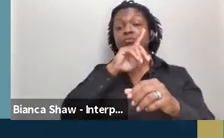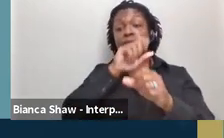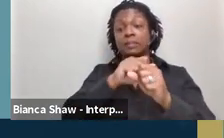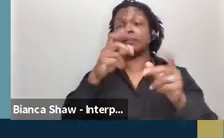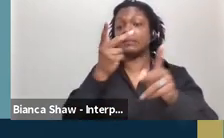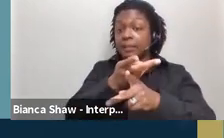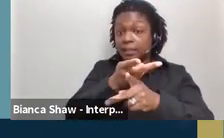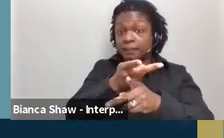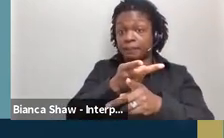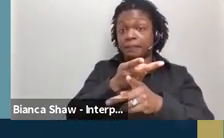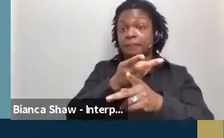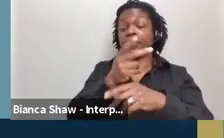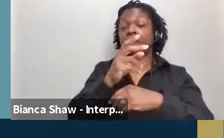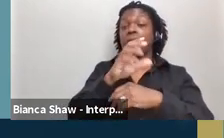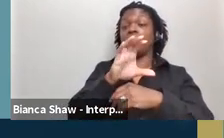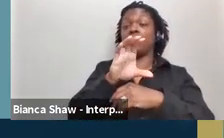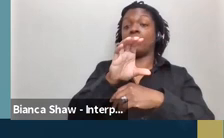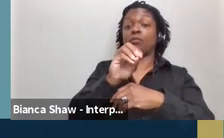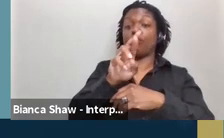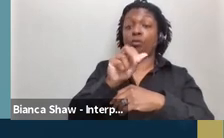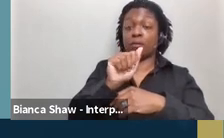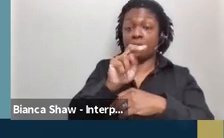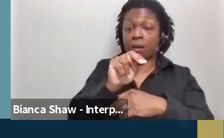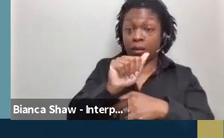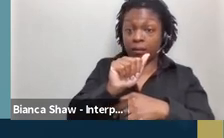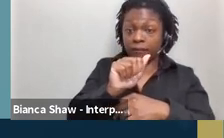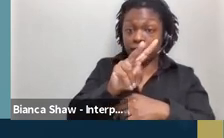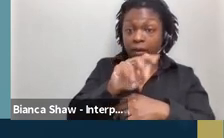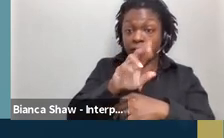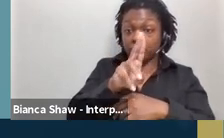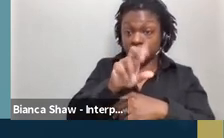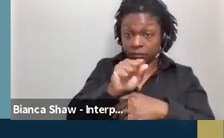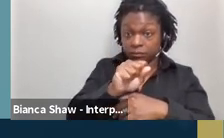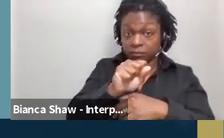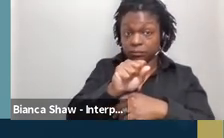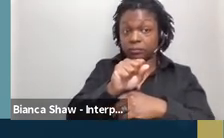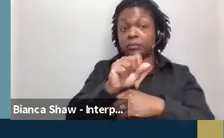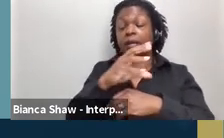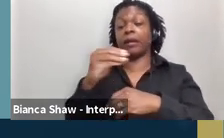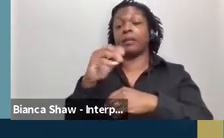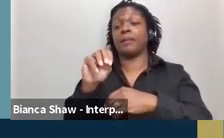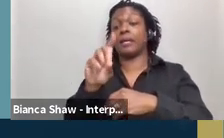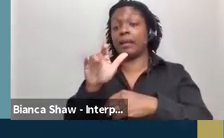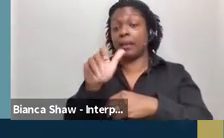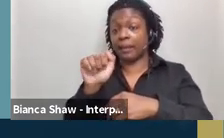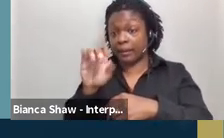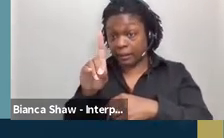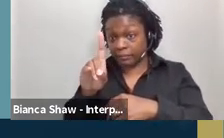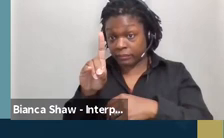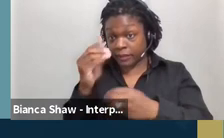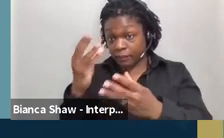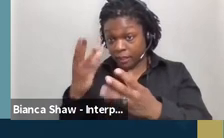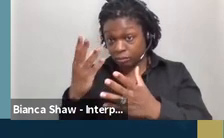information site, uh, that we keep updated that gives ongoing guidance, uh, for all, uh,